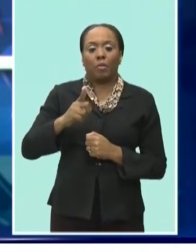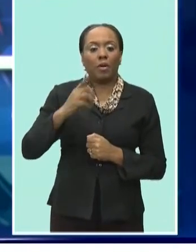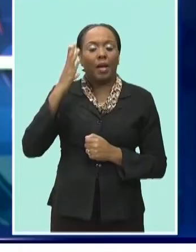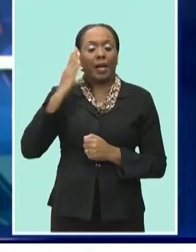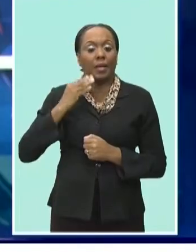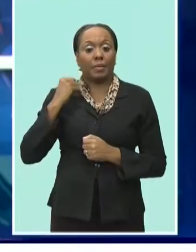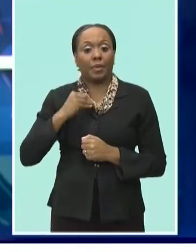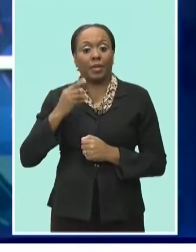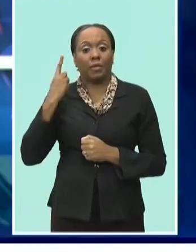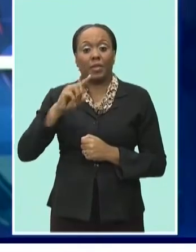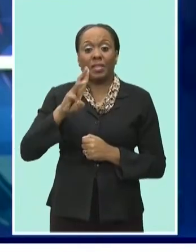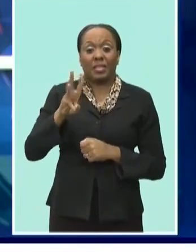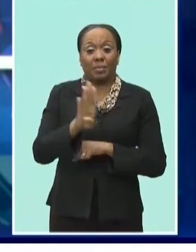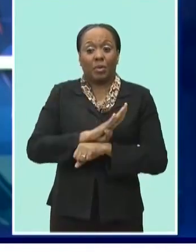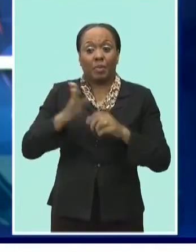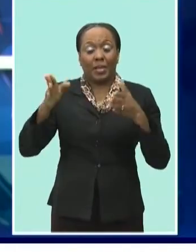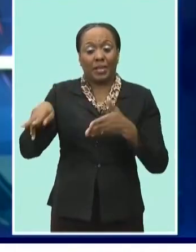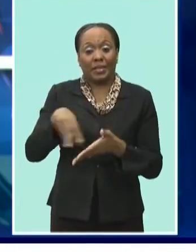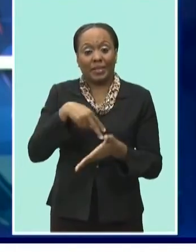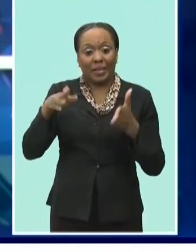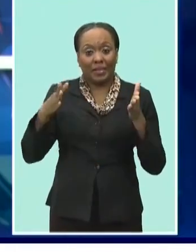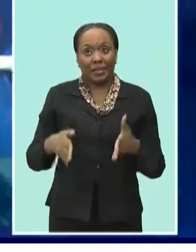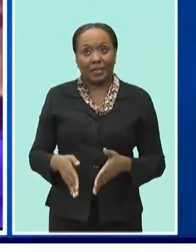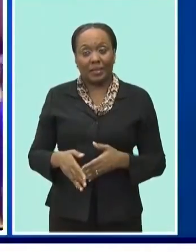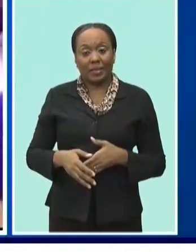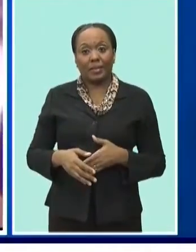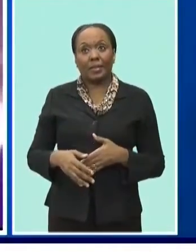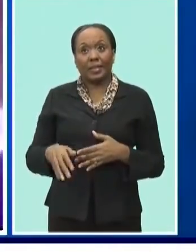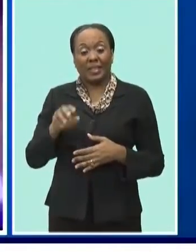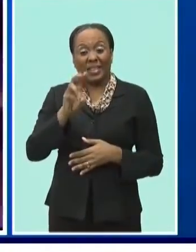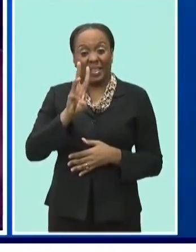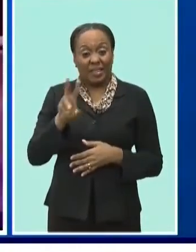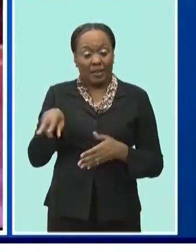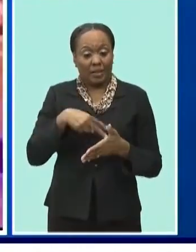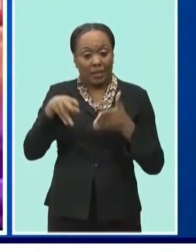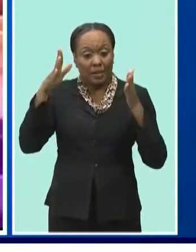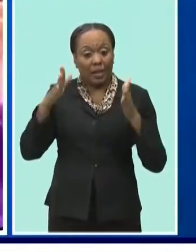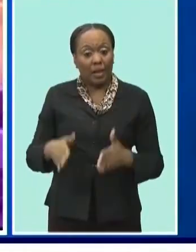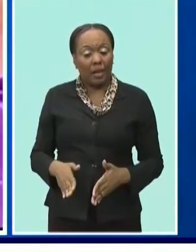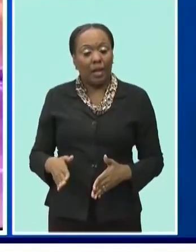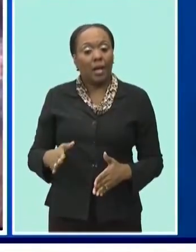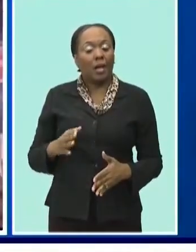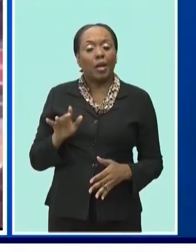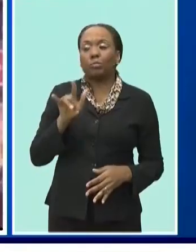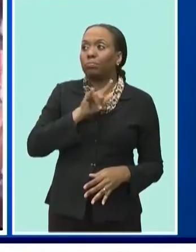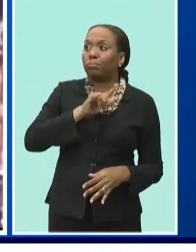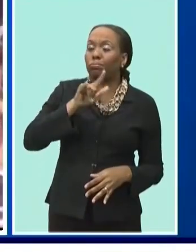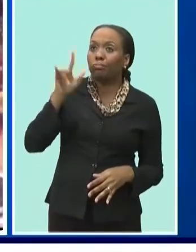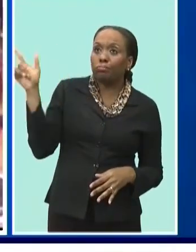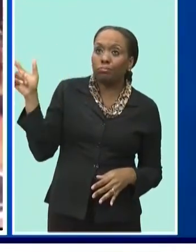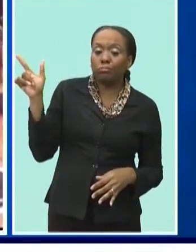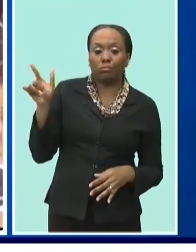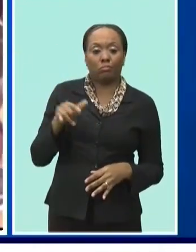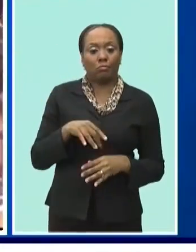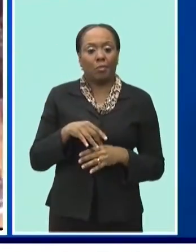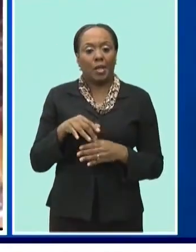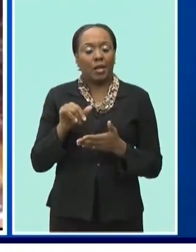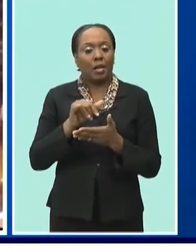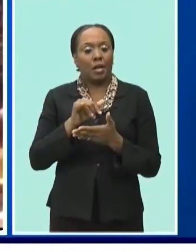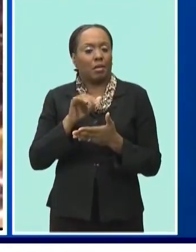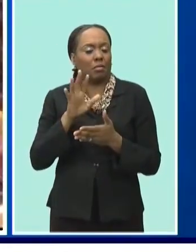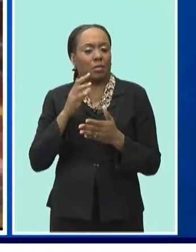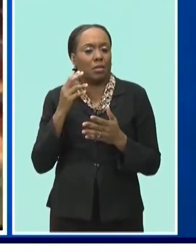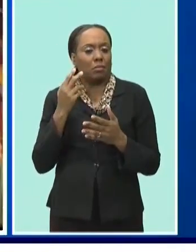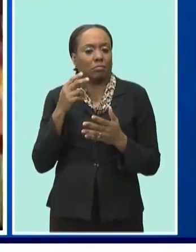six Barbadian dancers. Aisha Comichon, Janae Padmore, Aisha Weeks, Nandi Yard, Keisha Dowridge, and